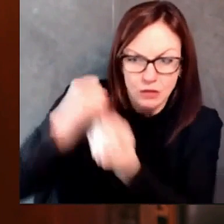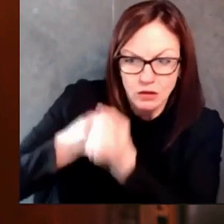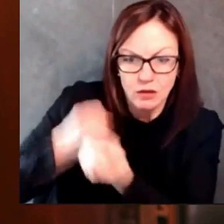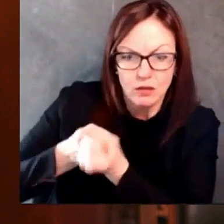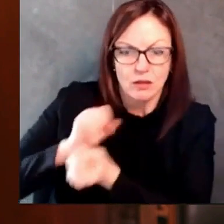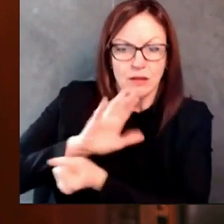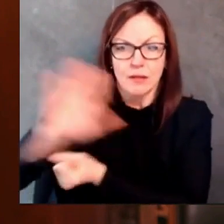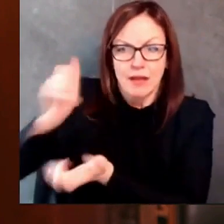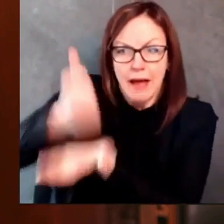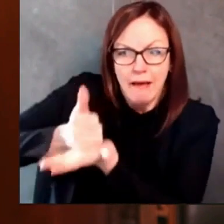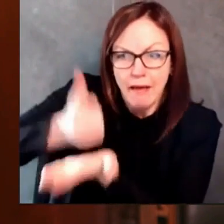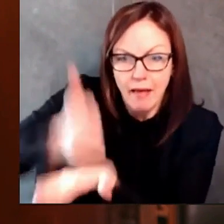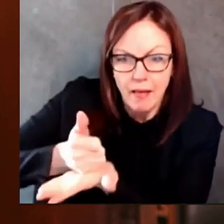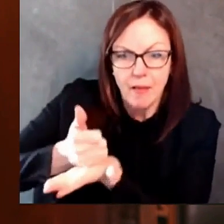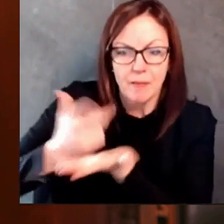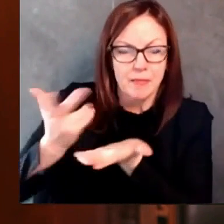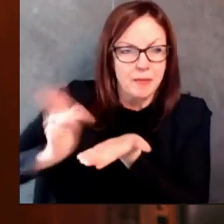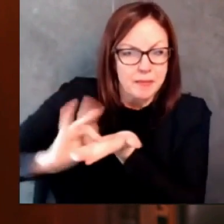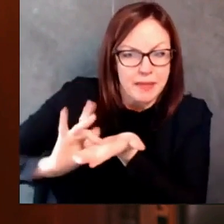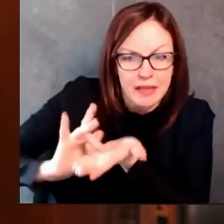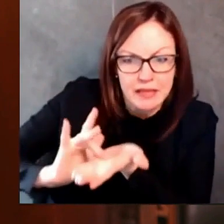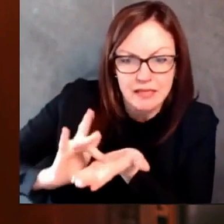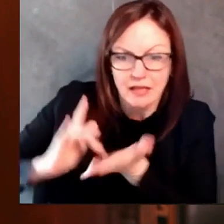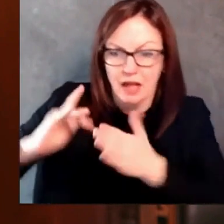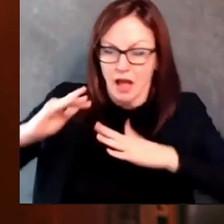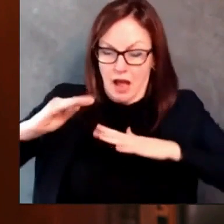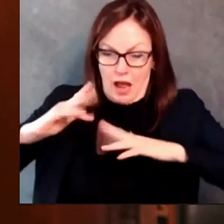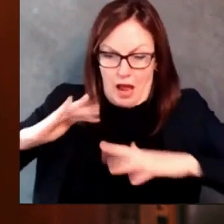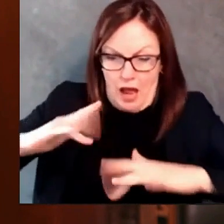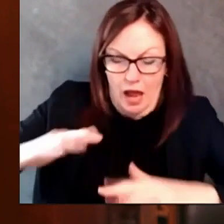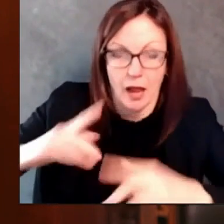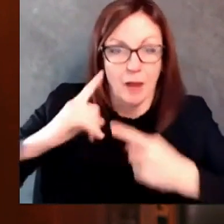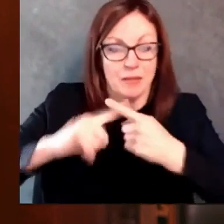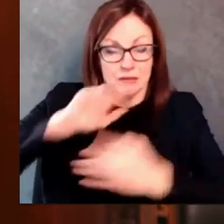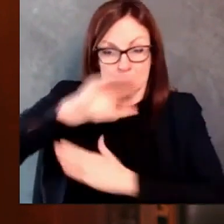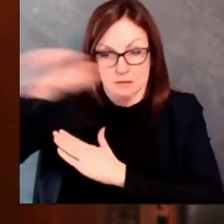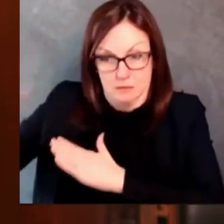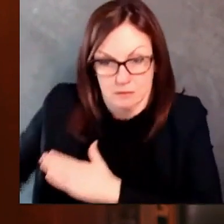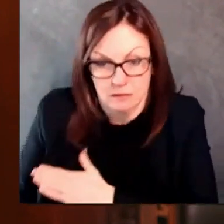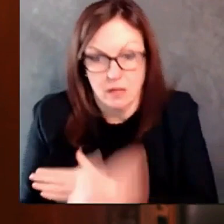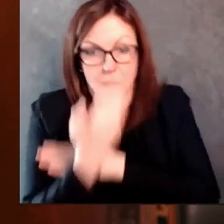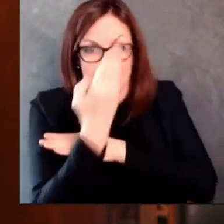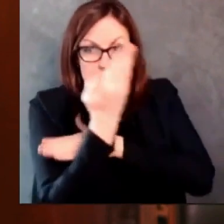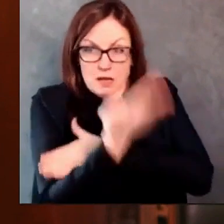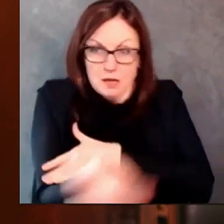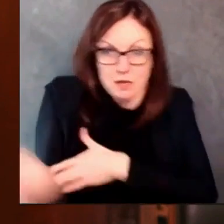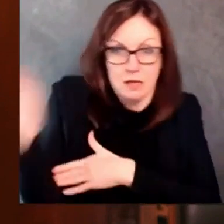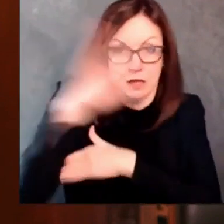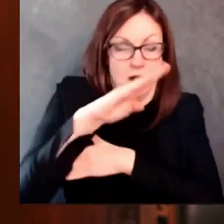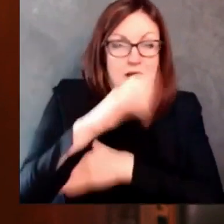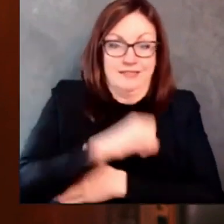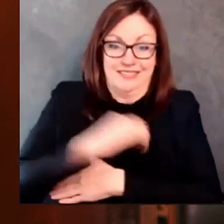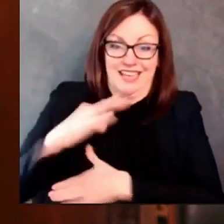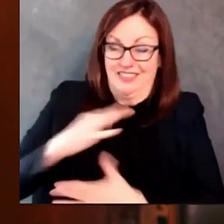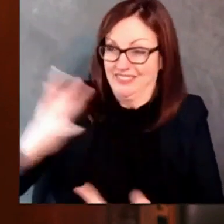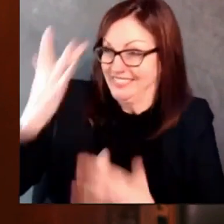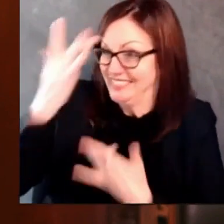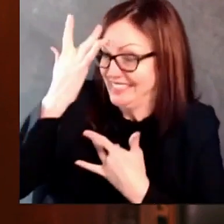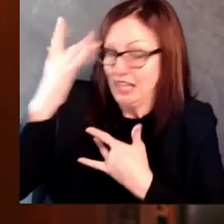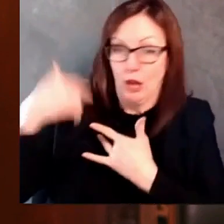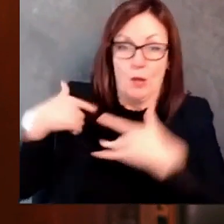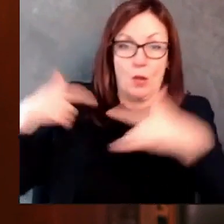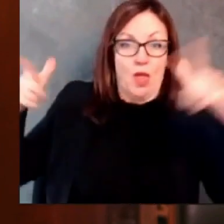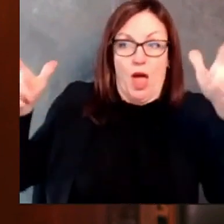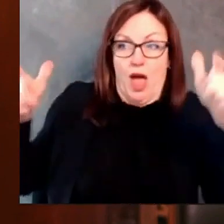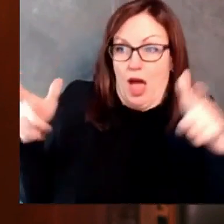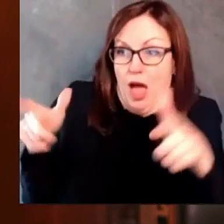Yesterday, we announced approximately 45 U.S. Army medical personnel from the U.S. of Defense will